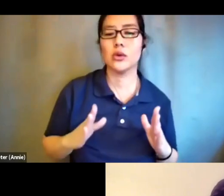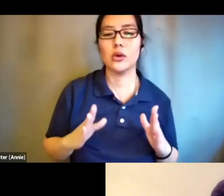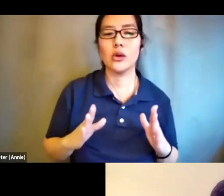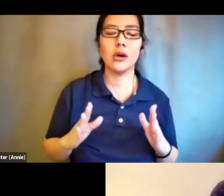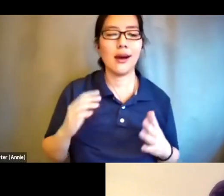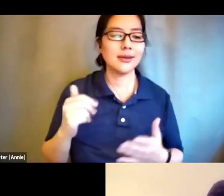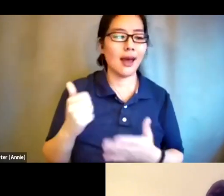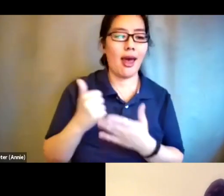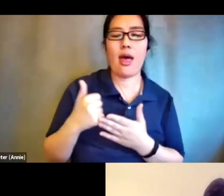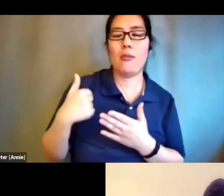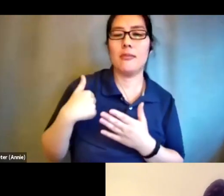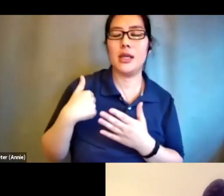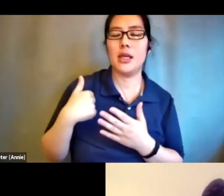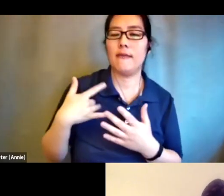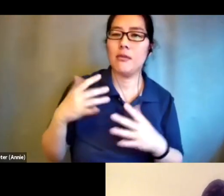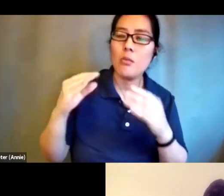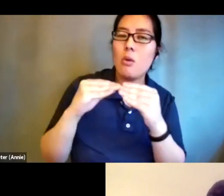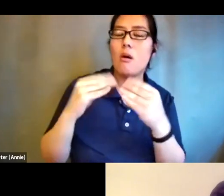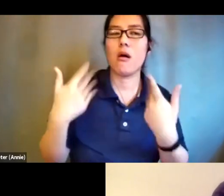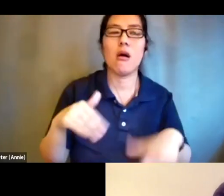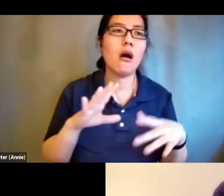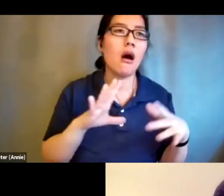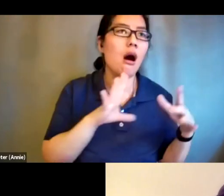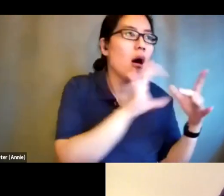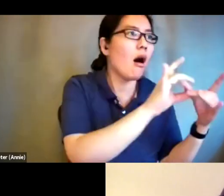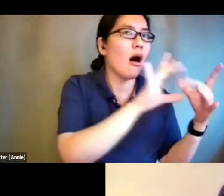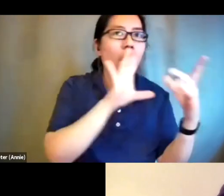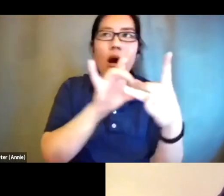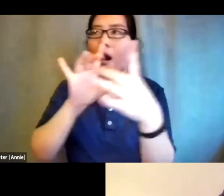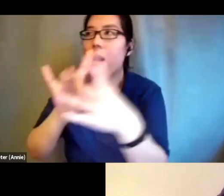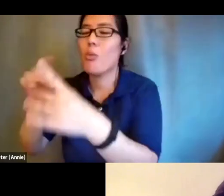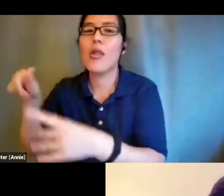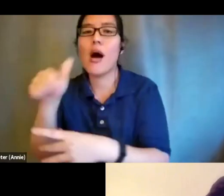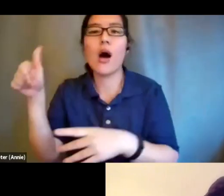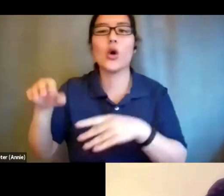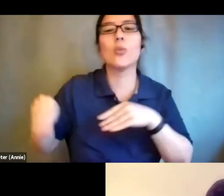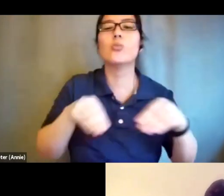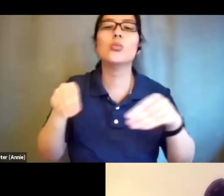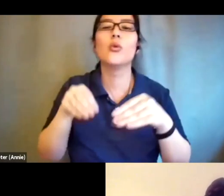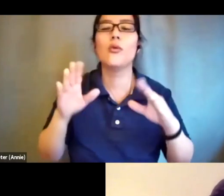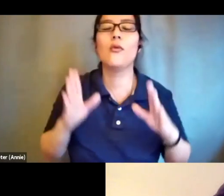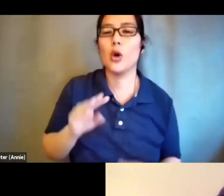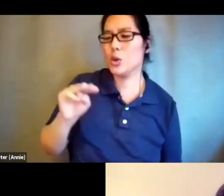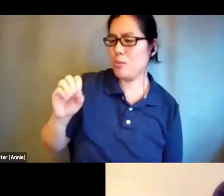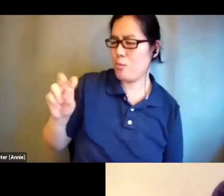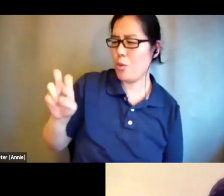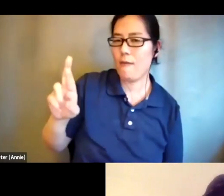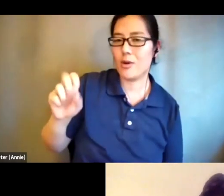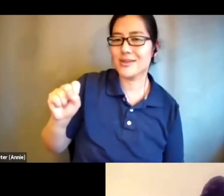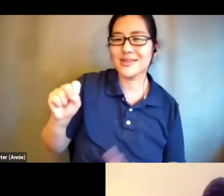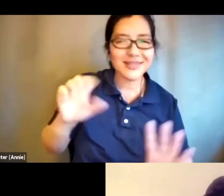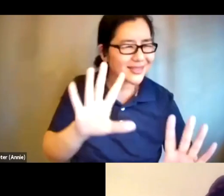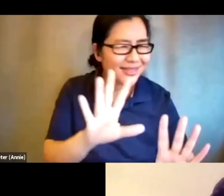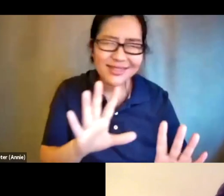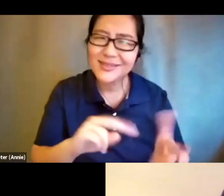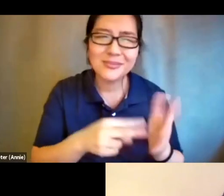into a sense of connection with other movers and when i talk about movers i don't mean just professional dancers i don't even like the